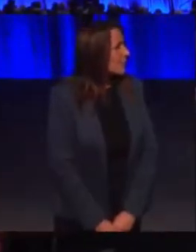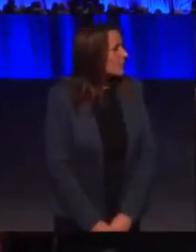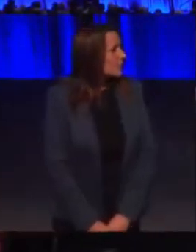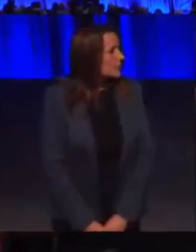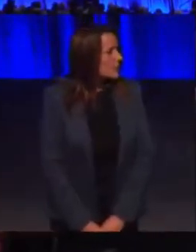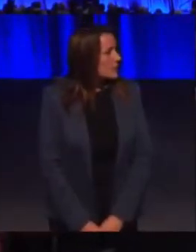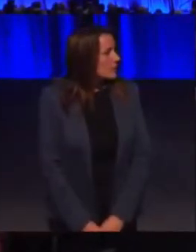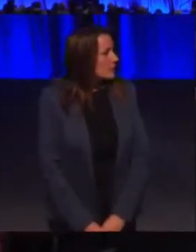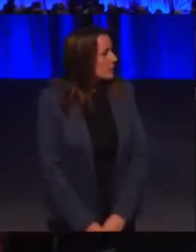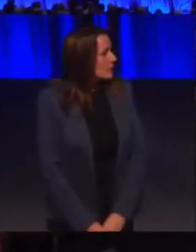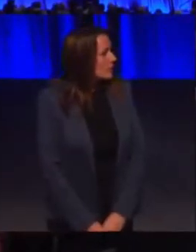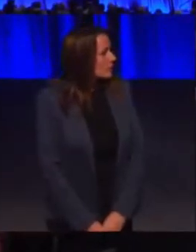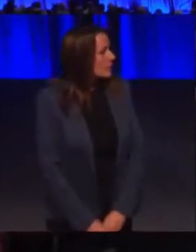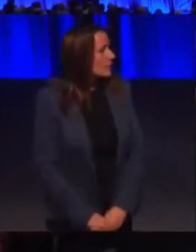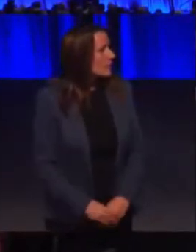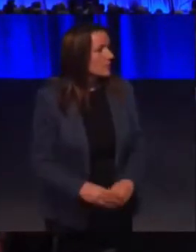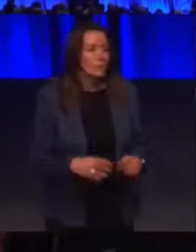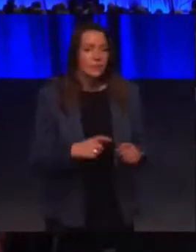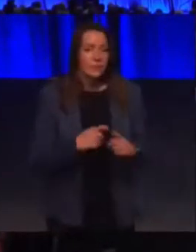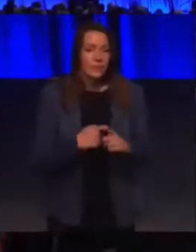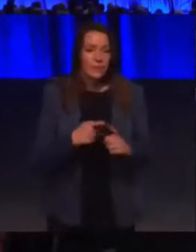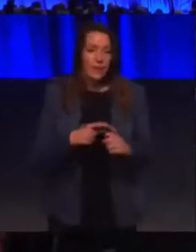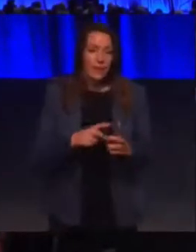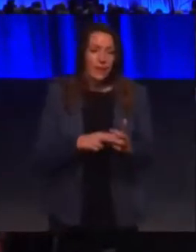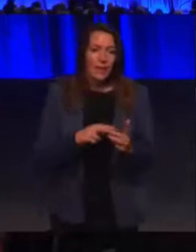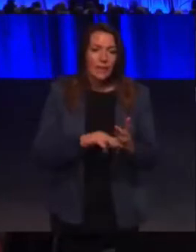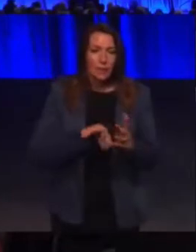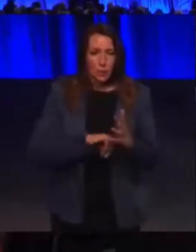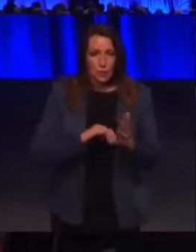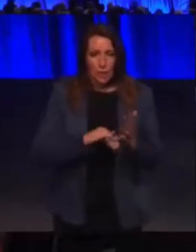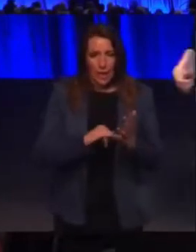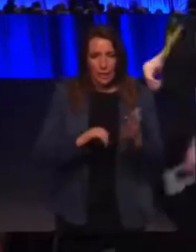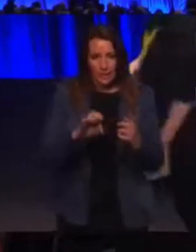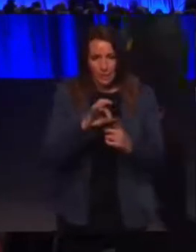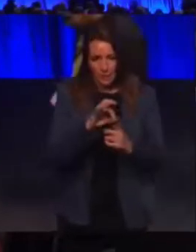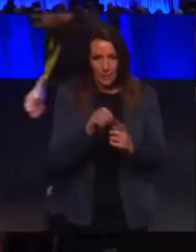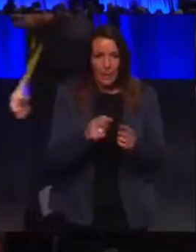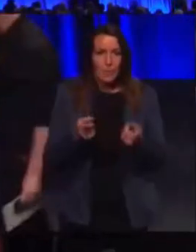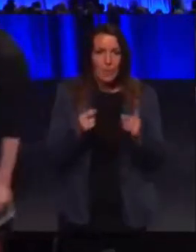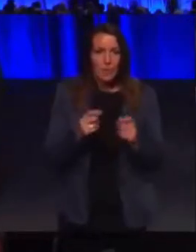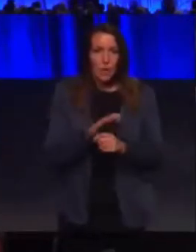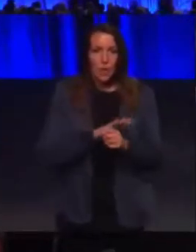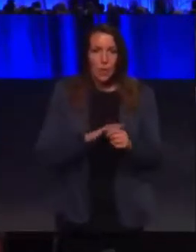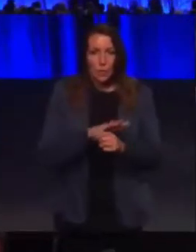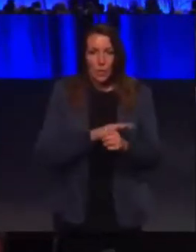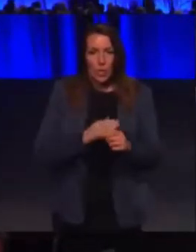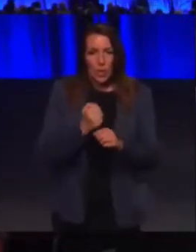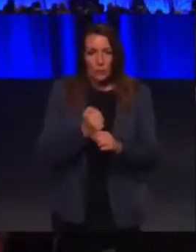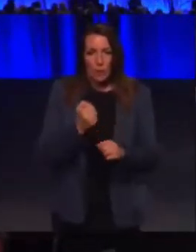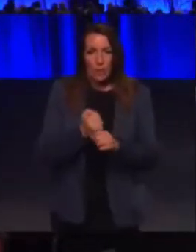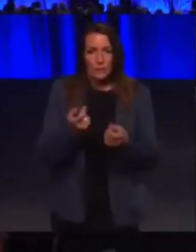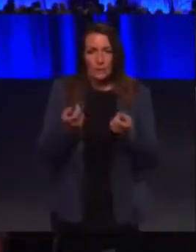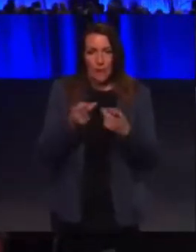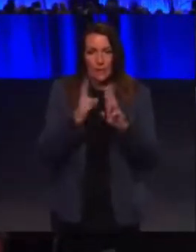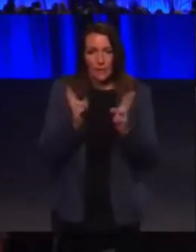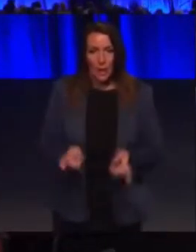And Kevin Stewart, MSP, Minister for Local Government and Housing. Kevin will be the last speaker in this debate.